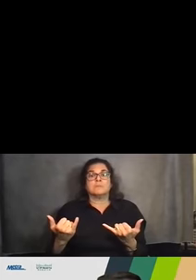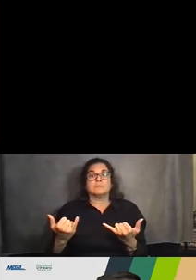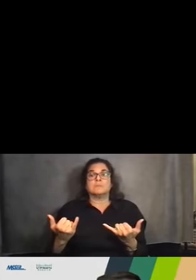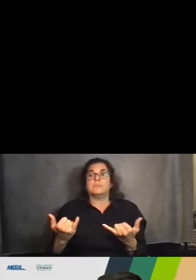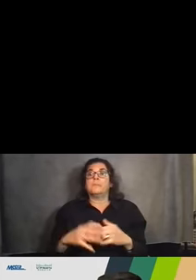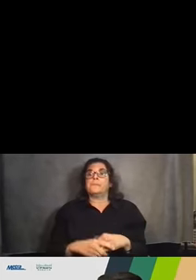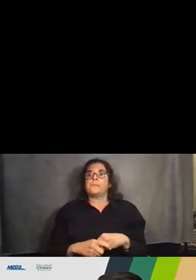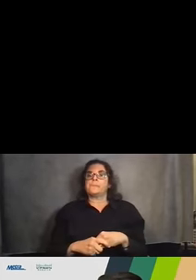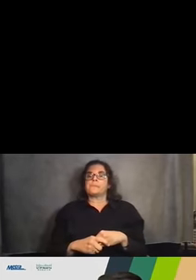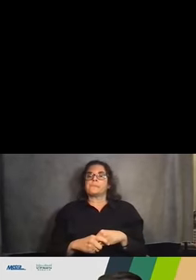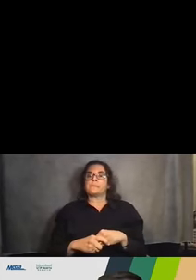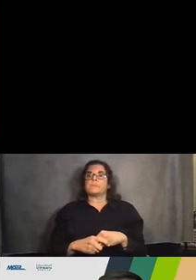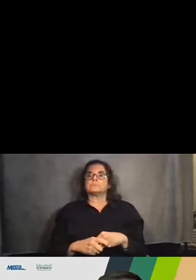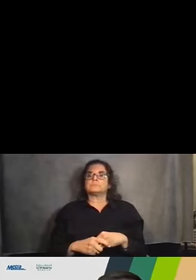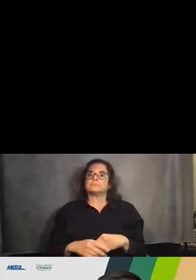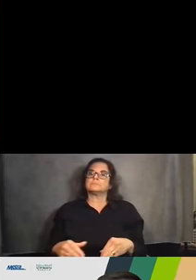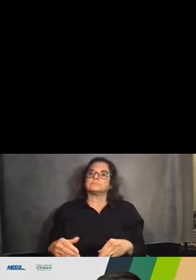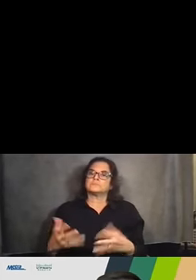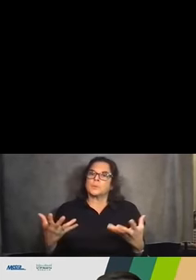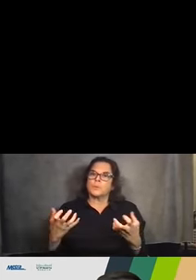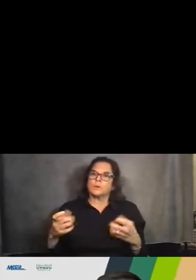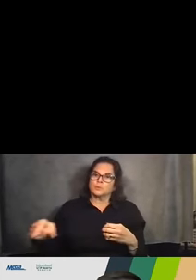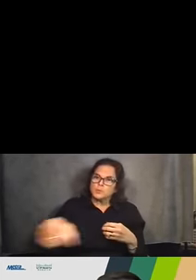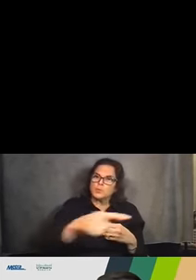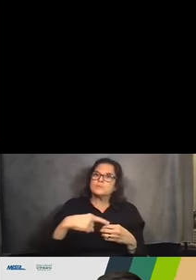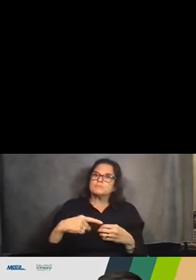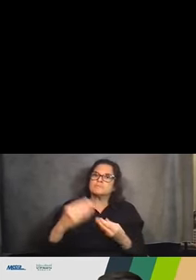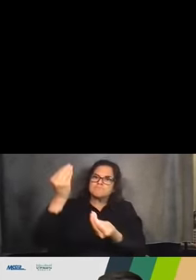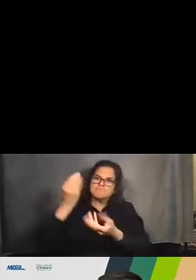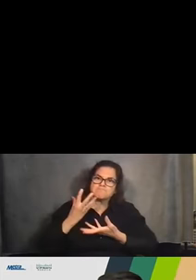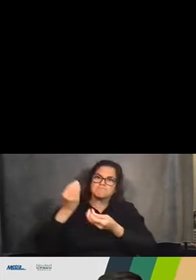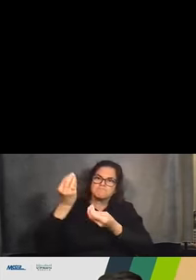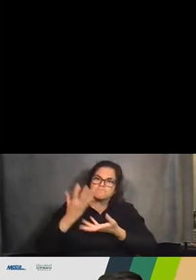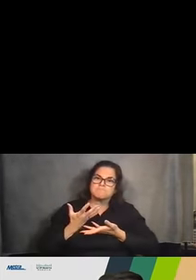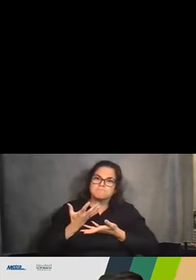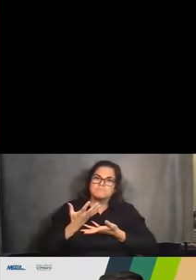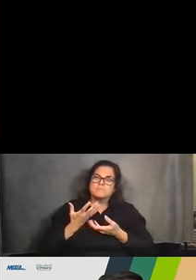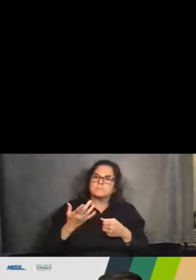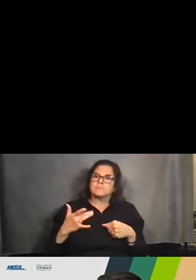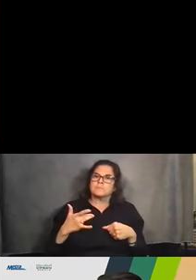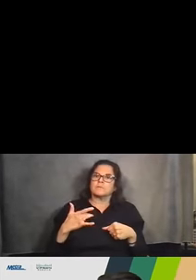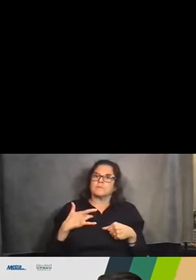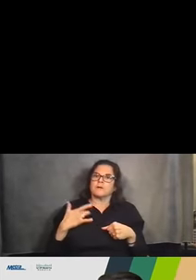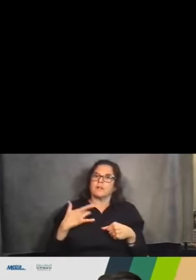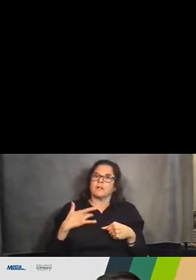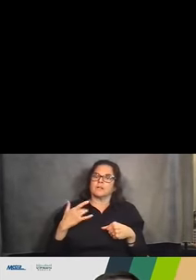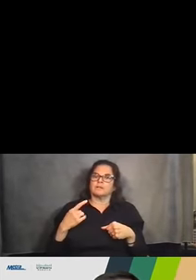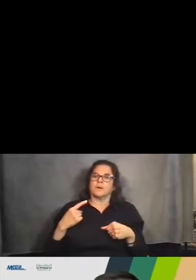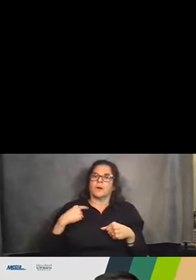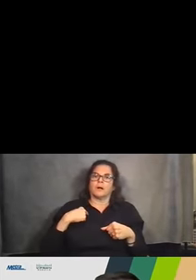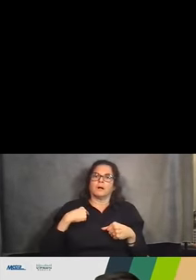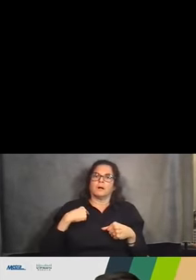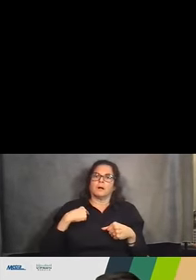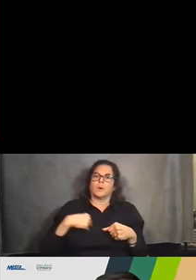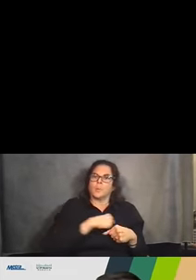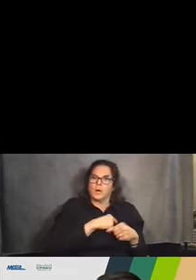But we want to hear from from you today and into the future to make sure that this is being prepared in mind, being mindful of what the